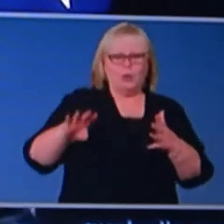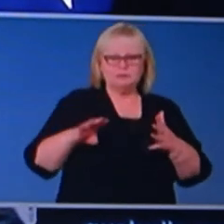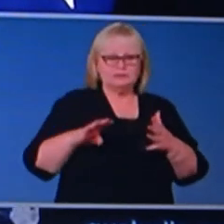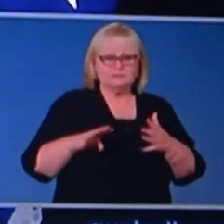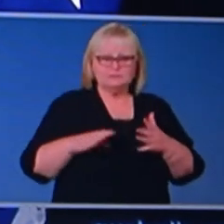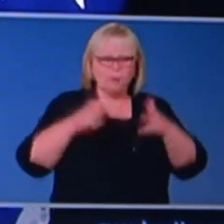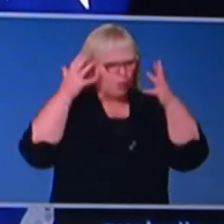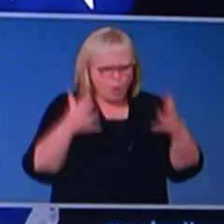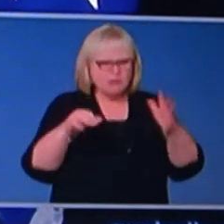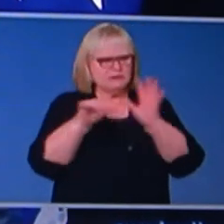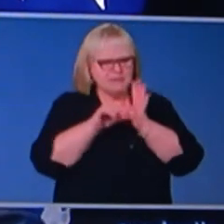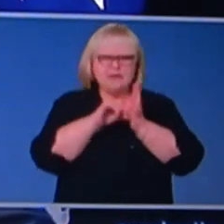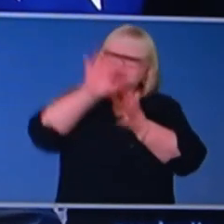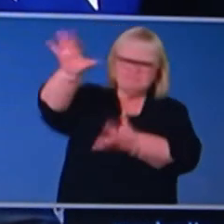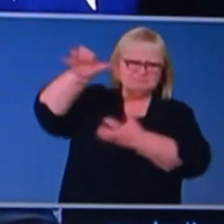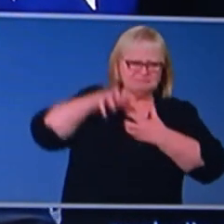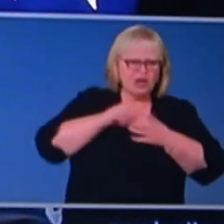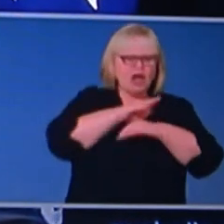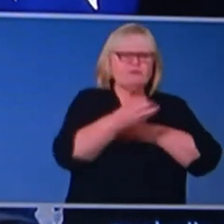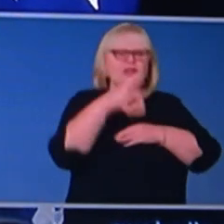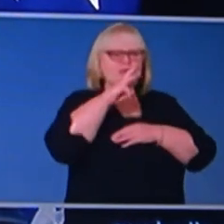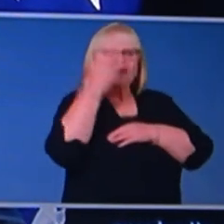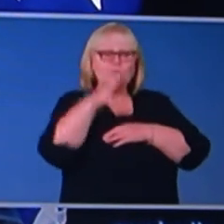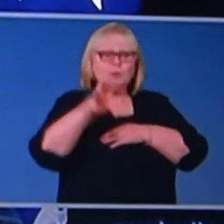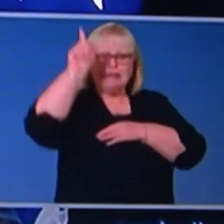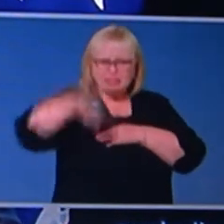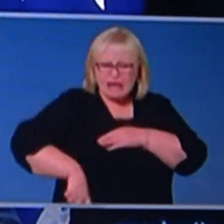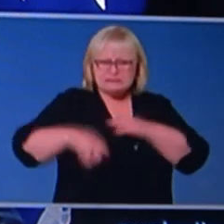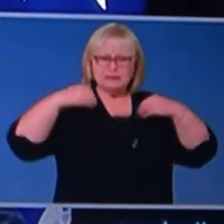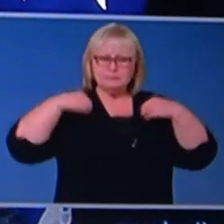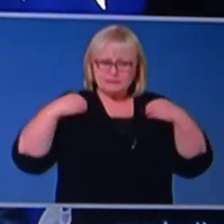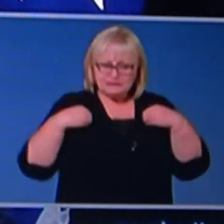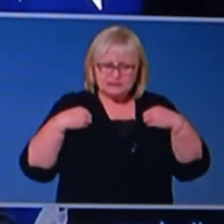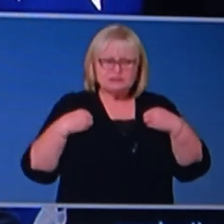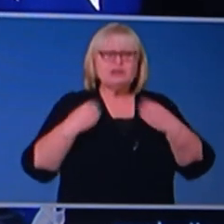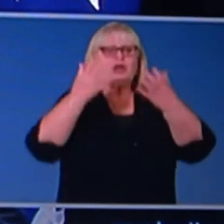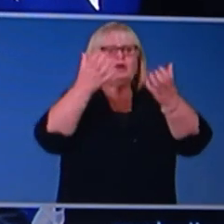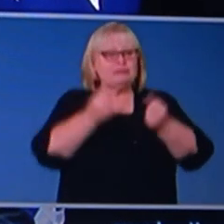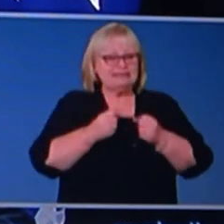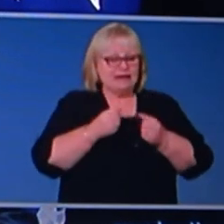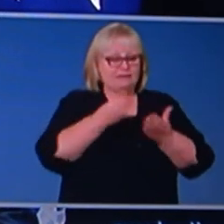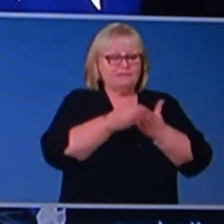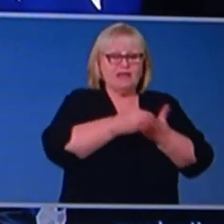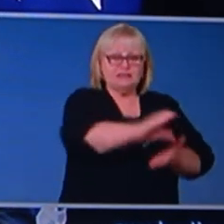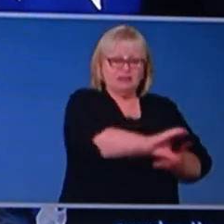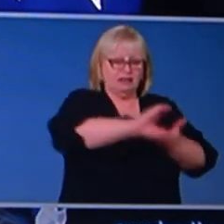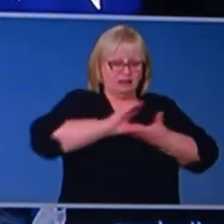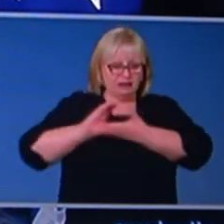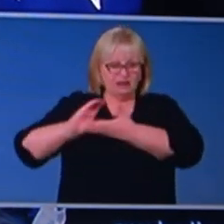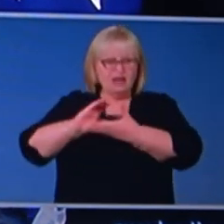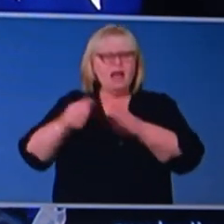More than 340,000 businesses have received a cash flow boost under our cash flow program